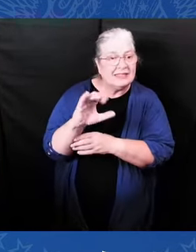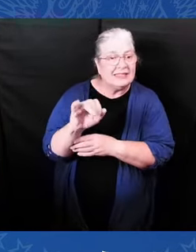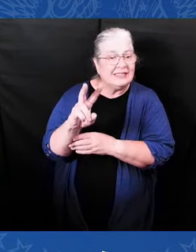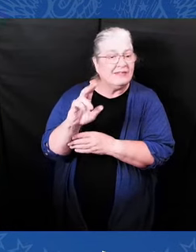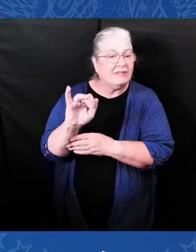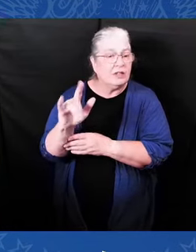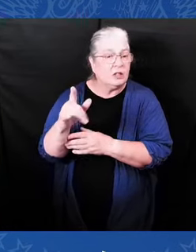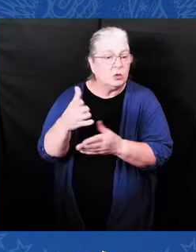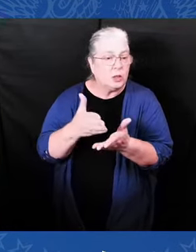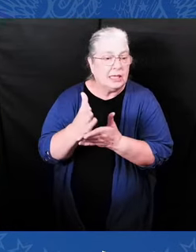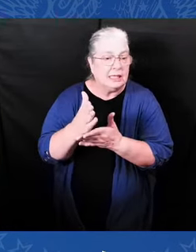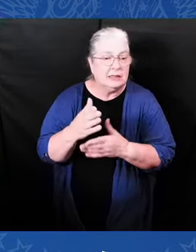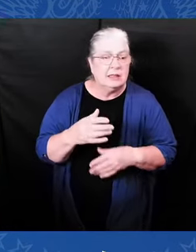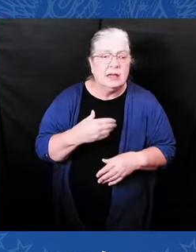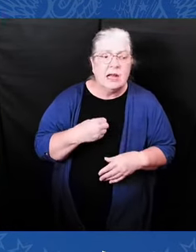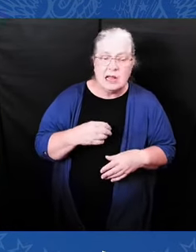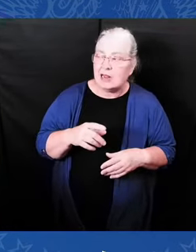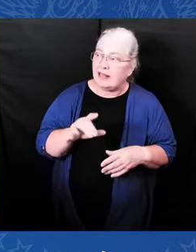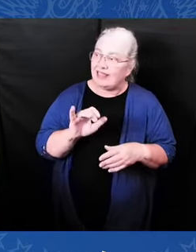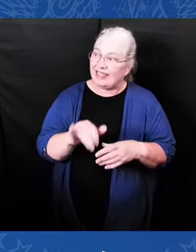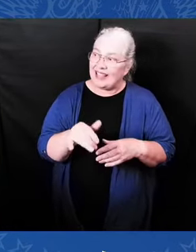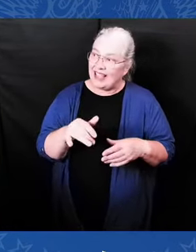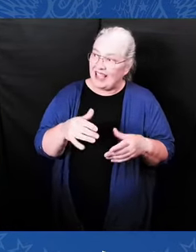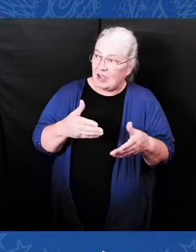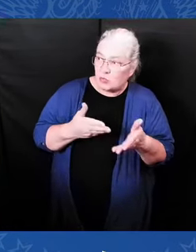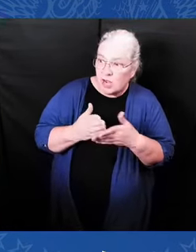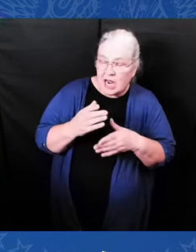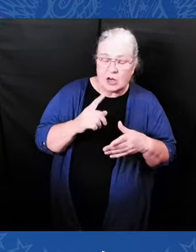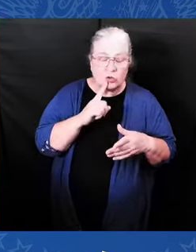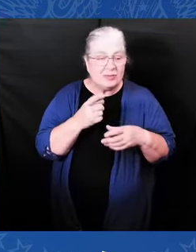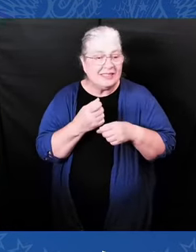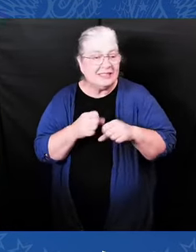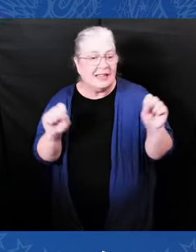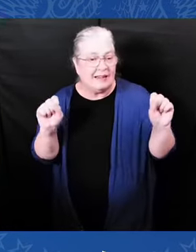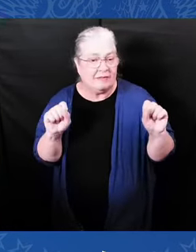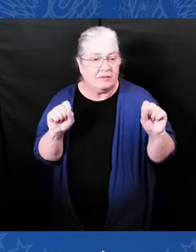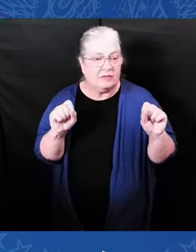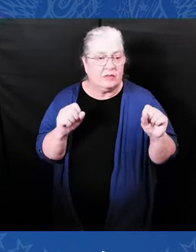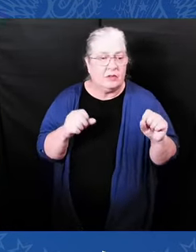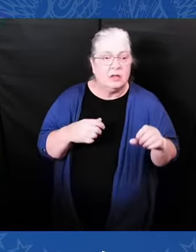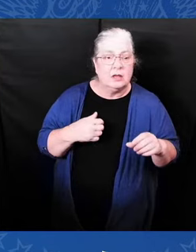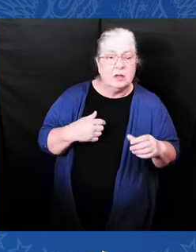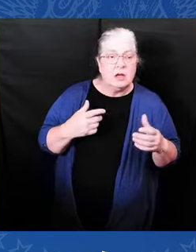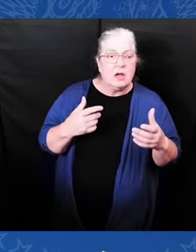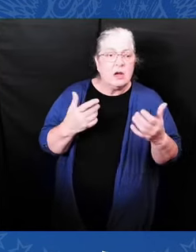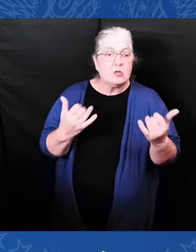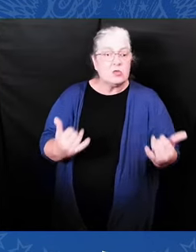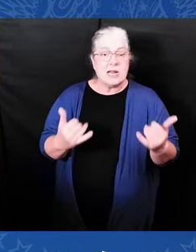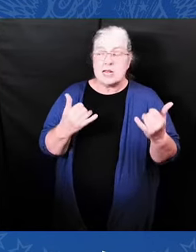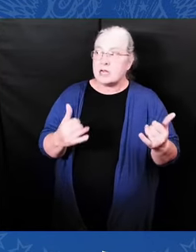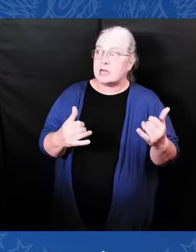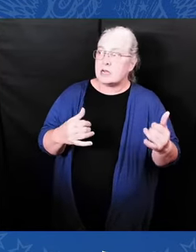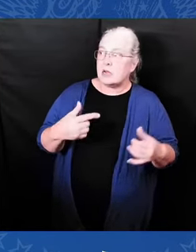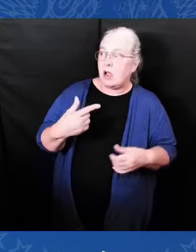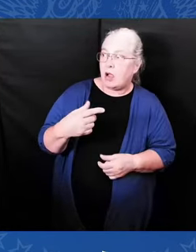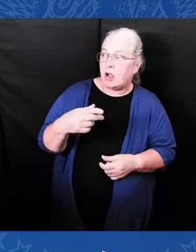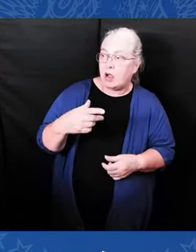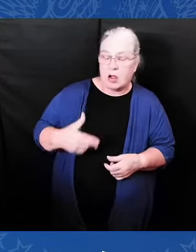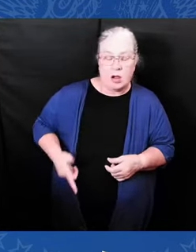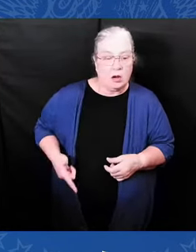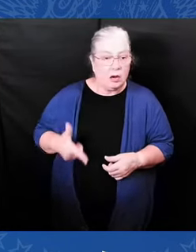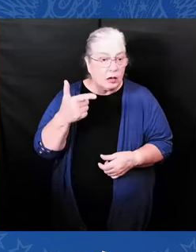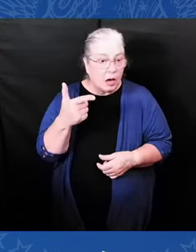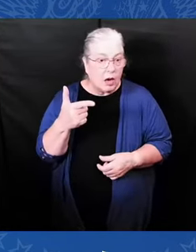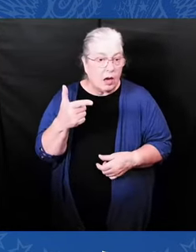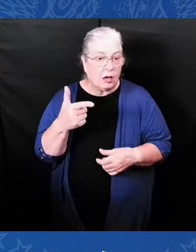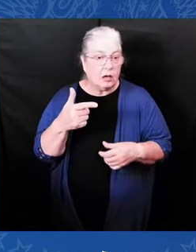children in America. But instead of protecting our children, extremists obstruct. We